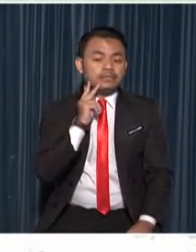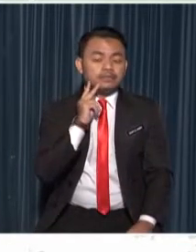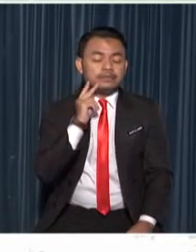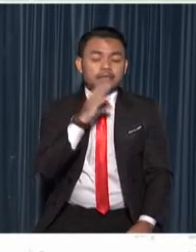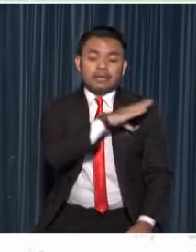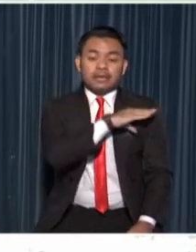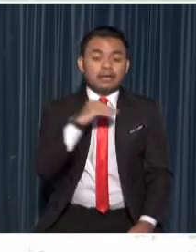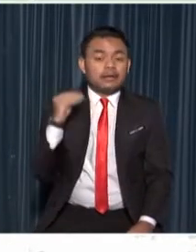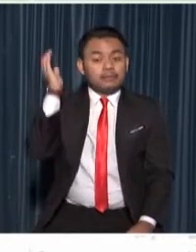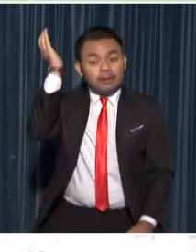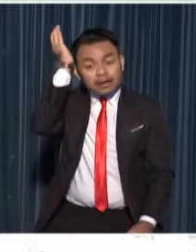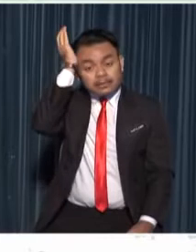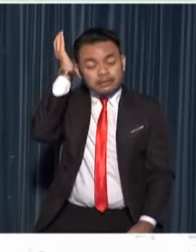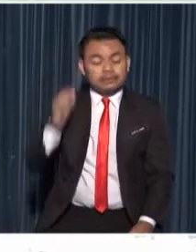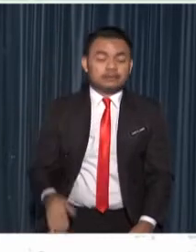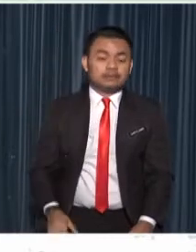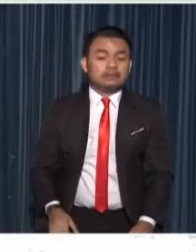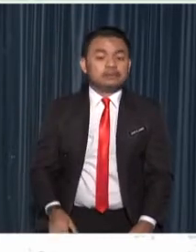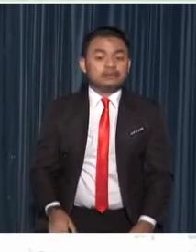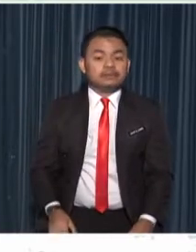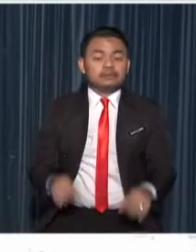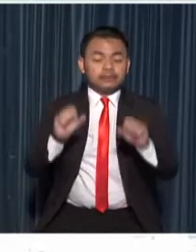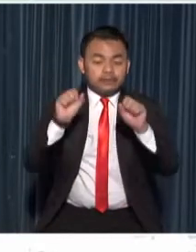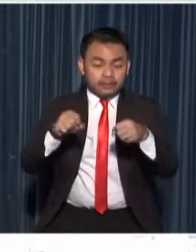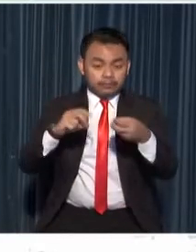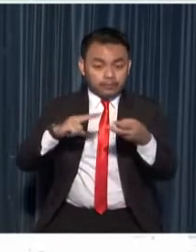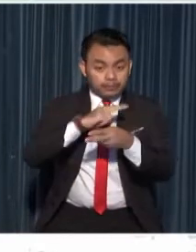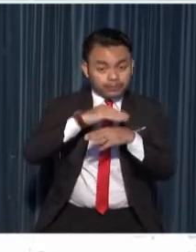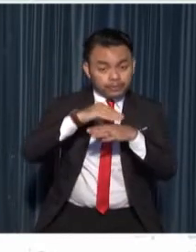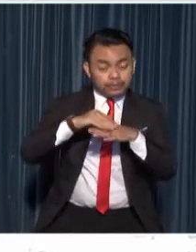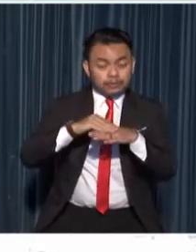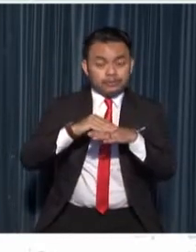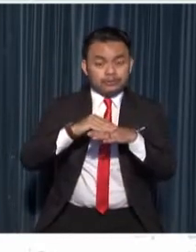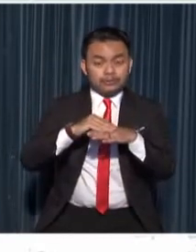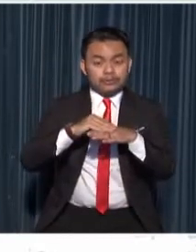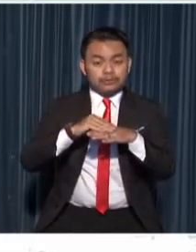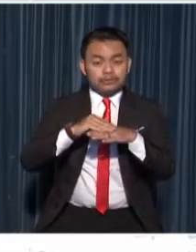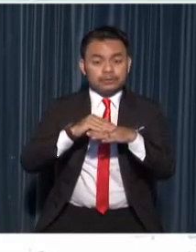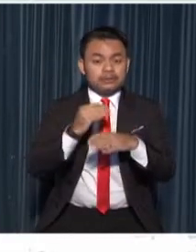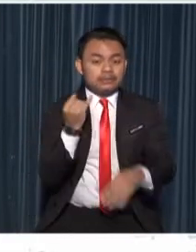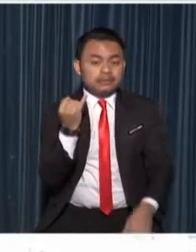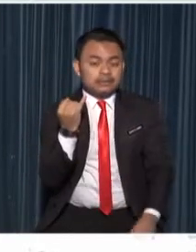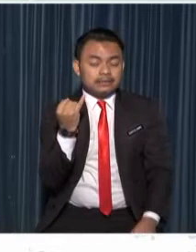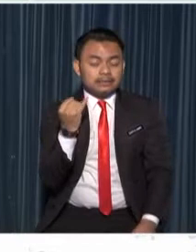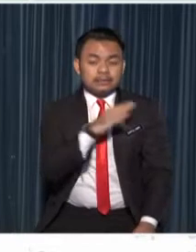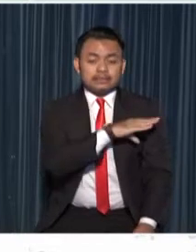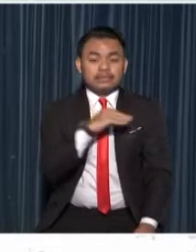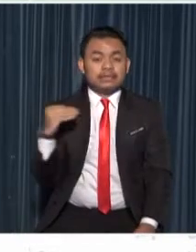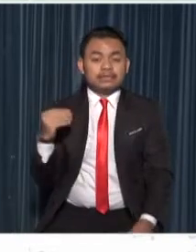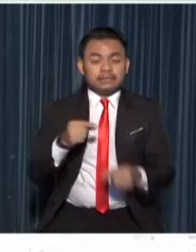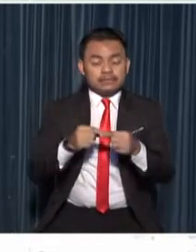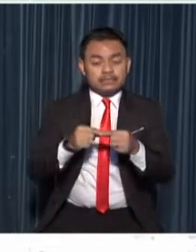basil can reproduce through seeds and stem cuttings